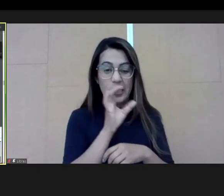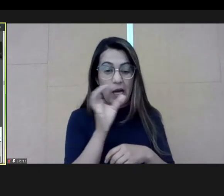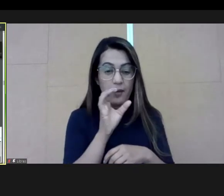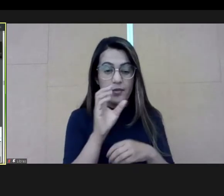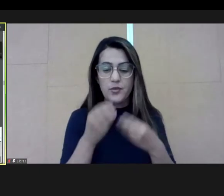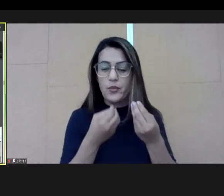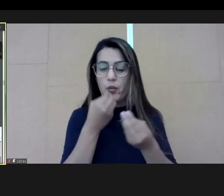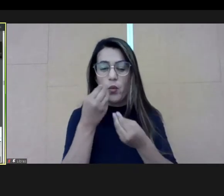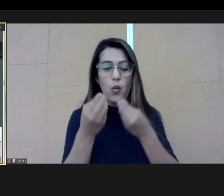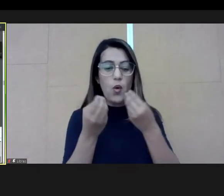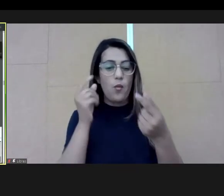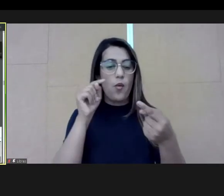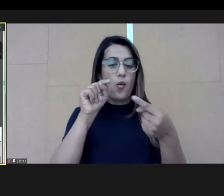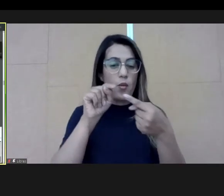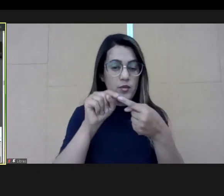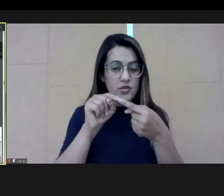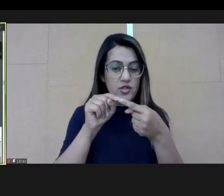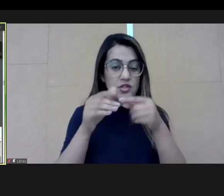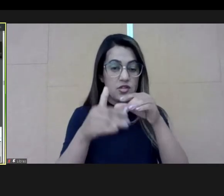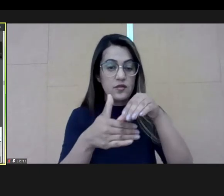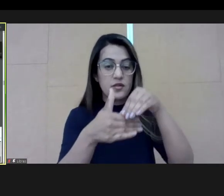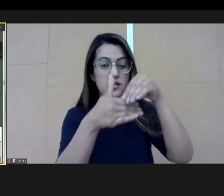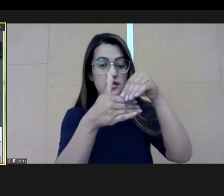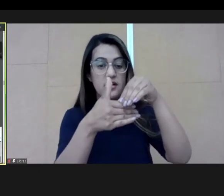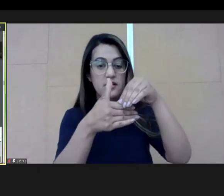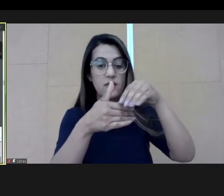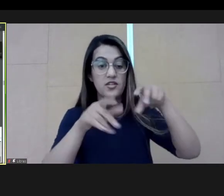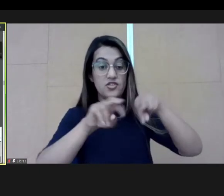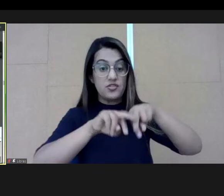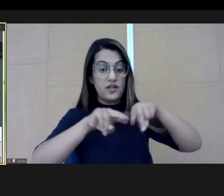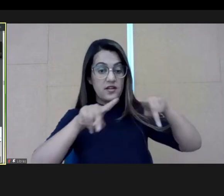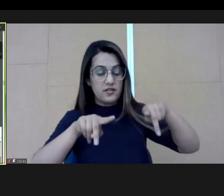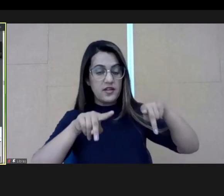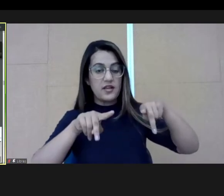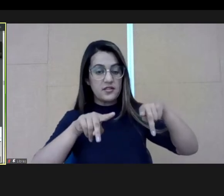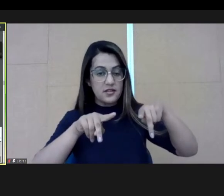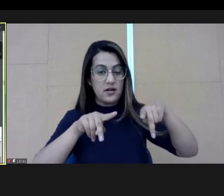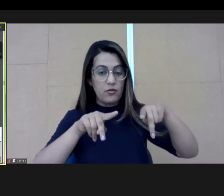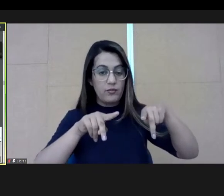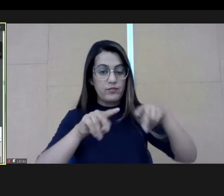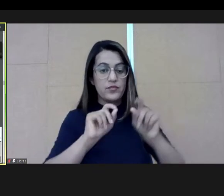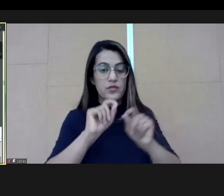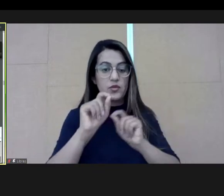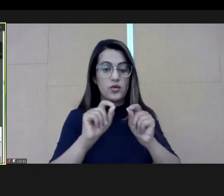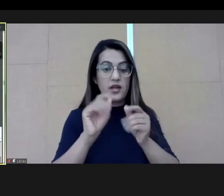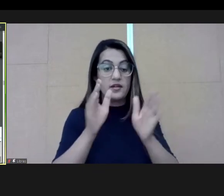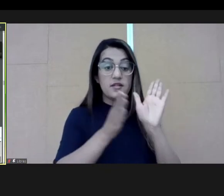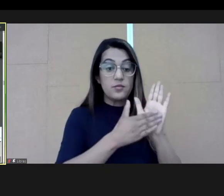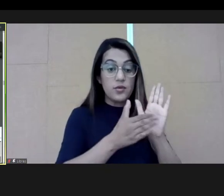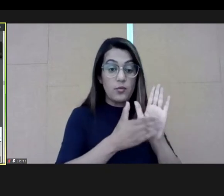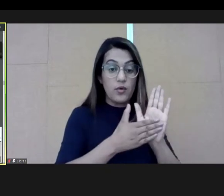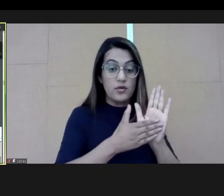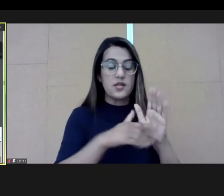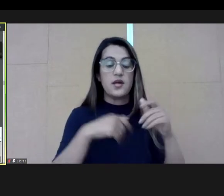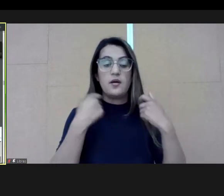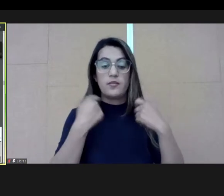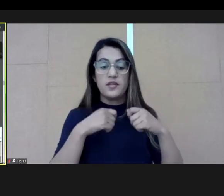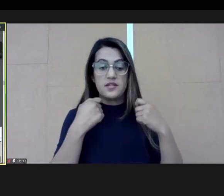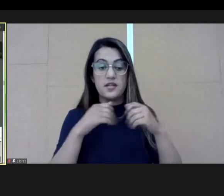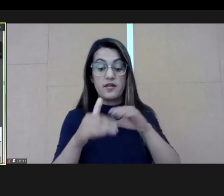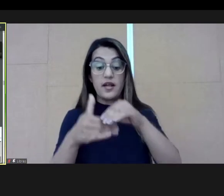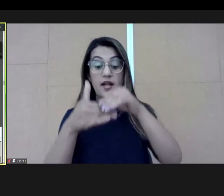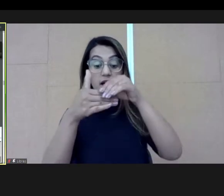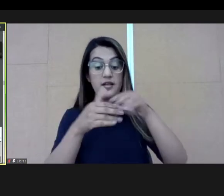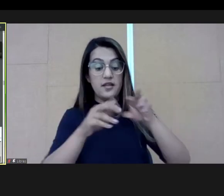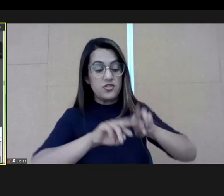So, how could we reach them? With the diversification of the offer. We really